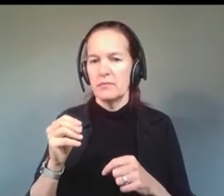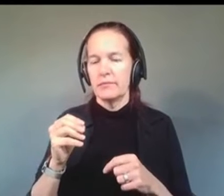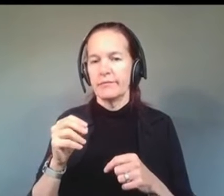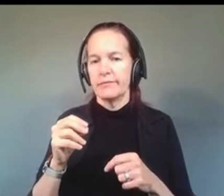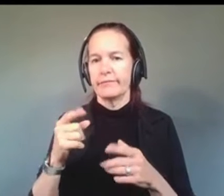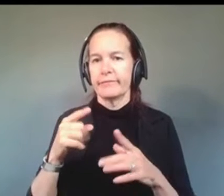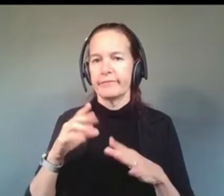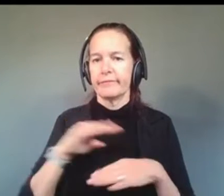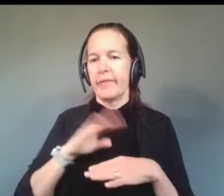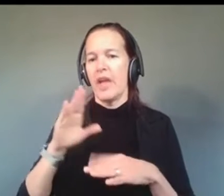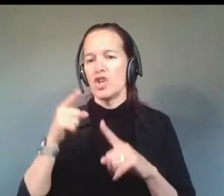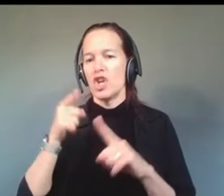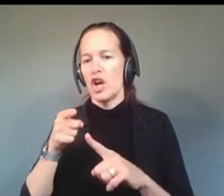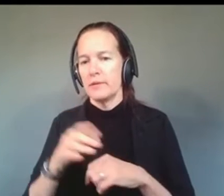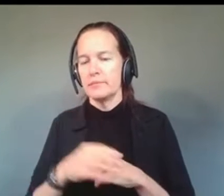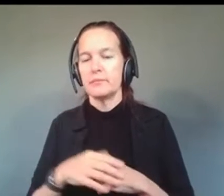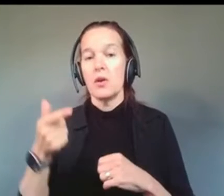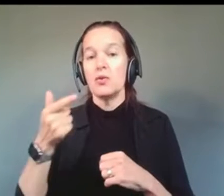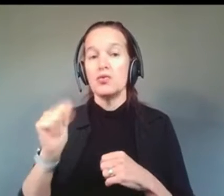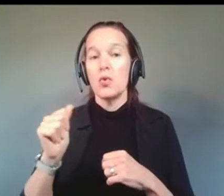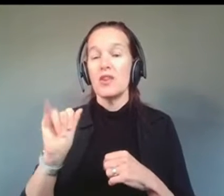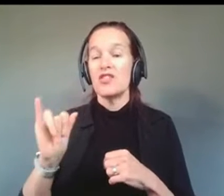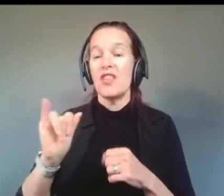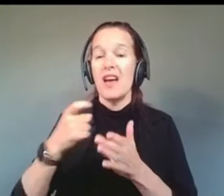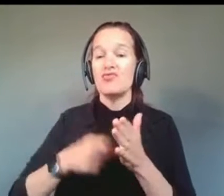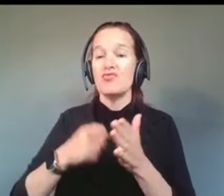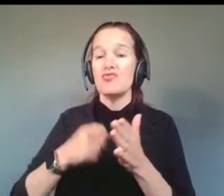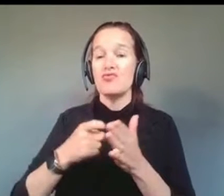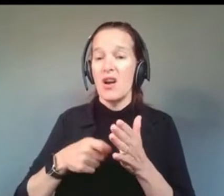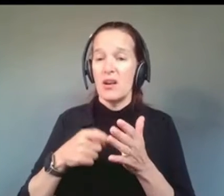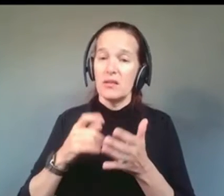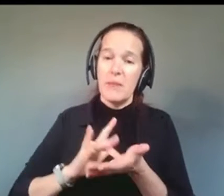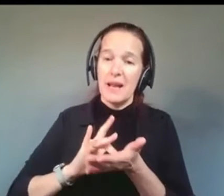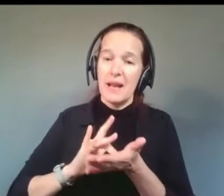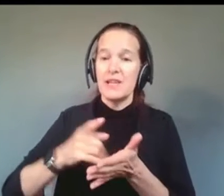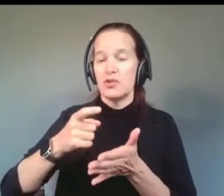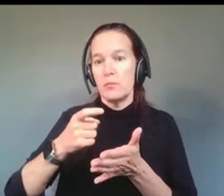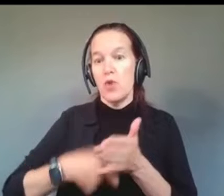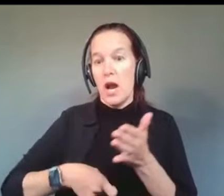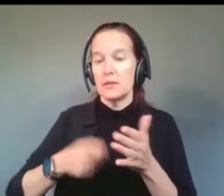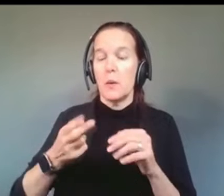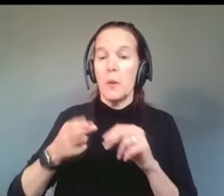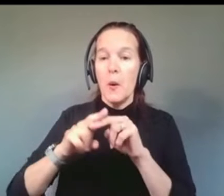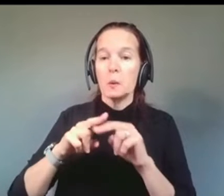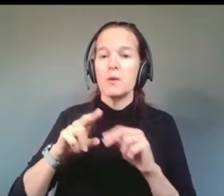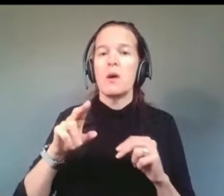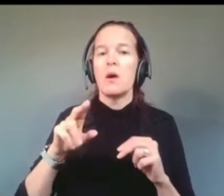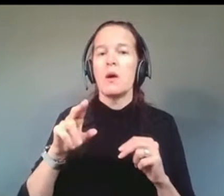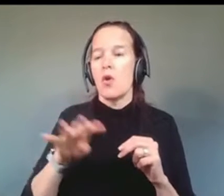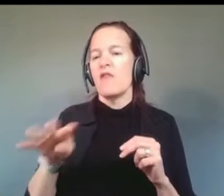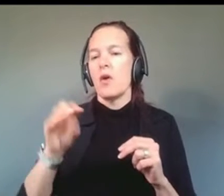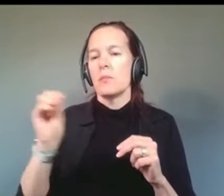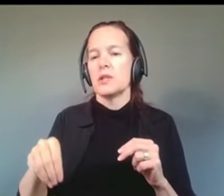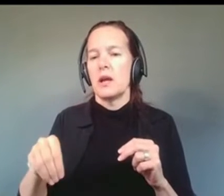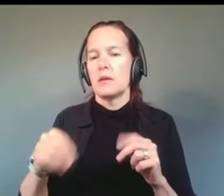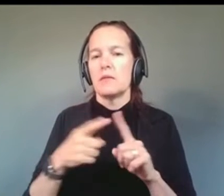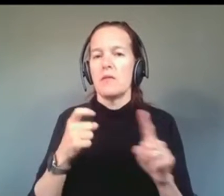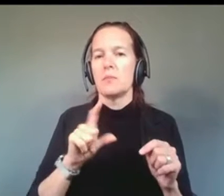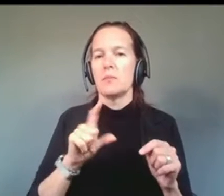Georgia, this drug's price rose 44% from 2015 to 2020.